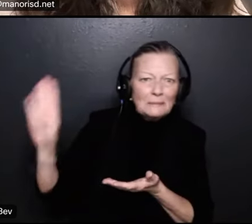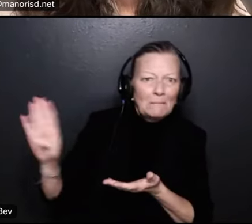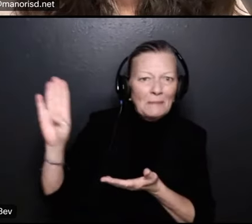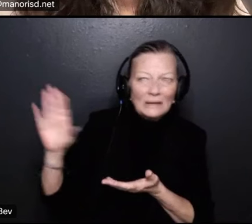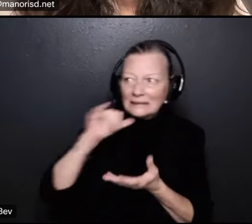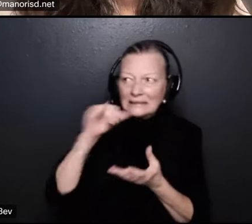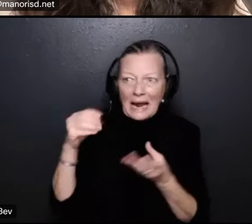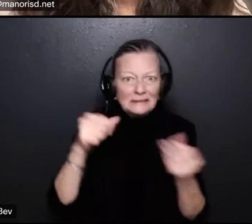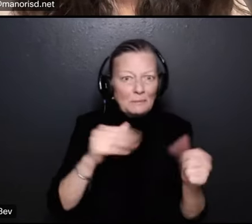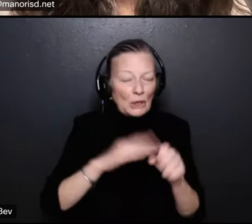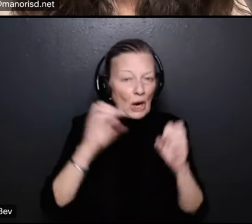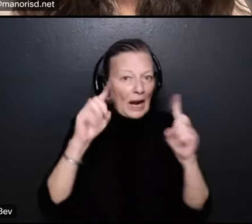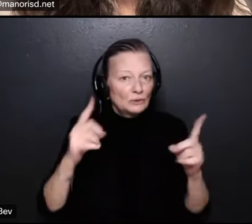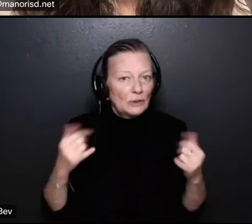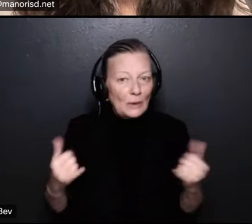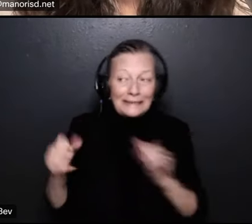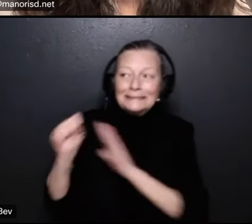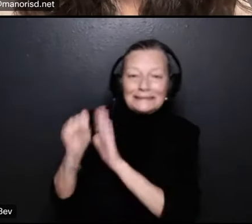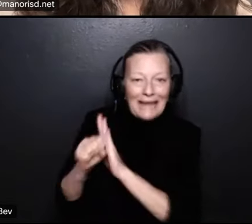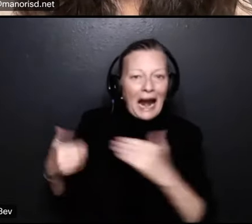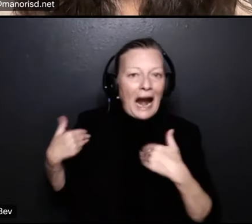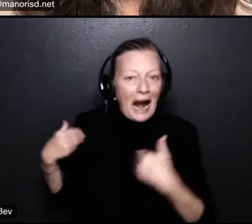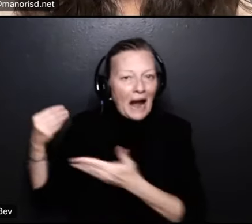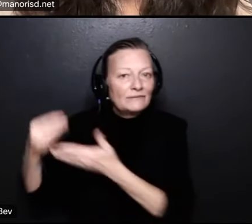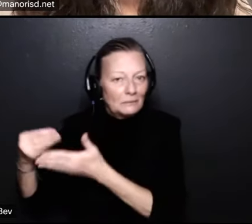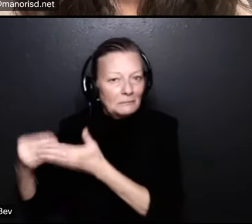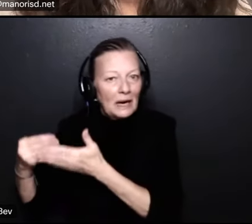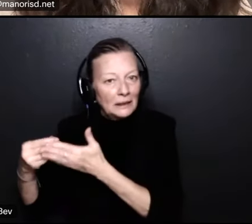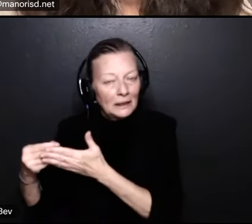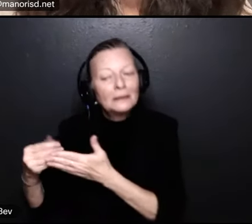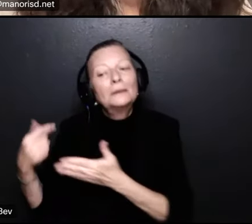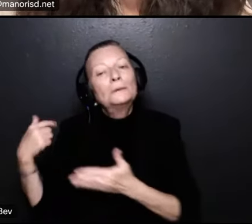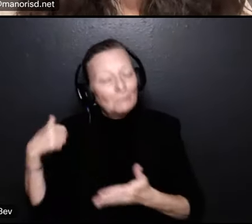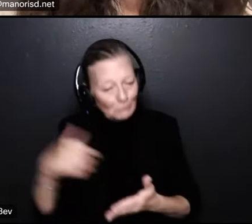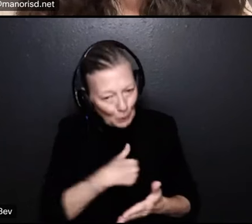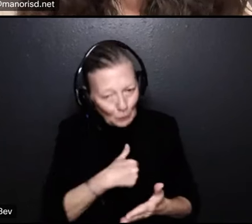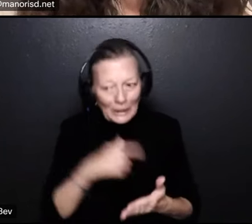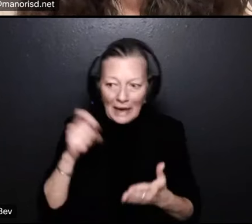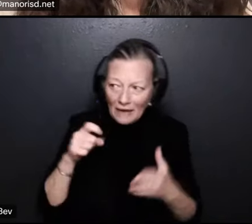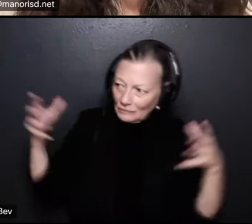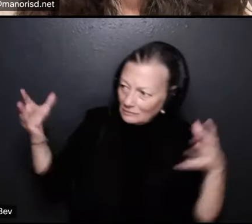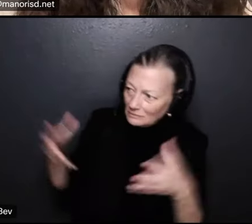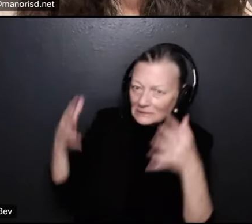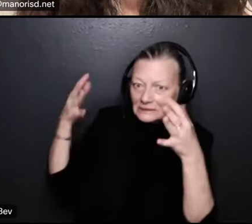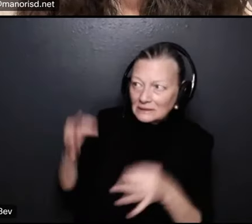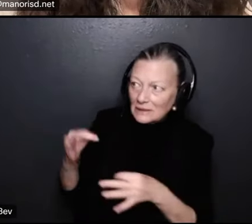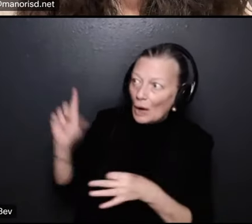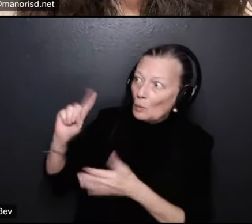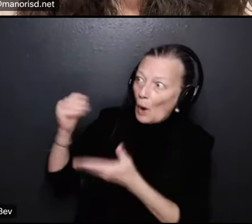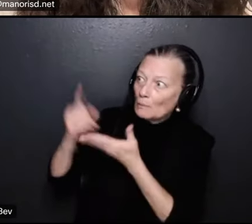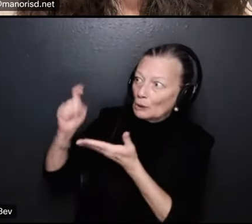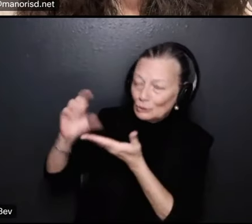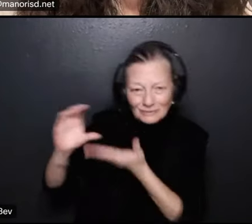money in the state that we could be spending it's we've got to come together and decide that public education is the place where it needs to be spent